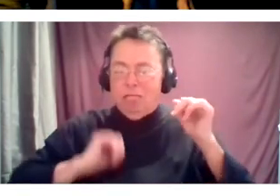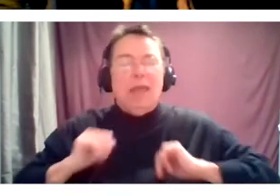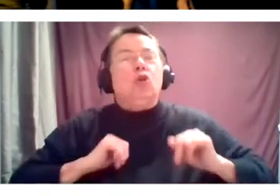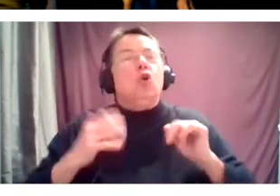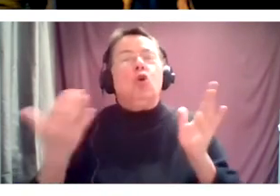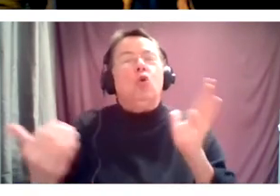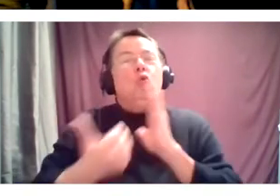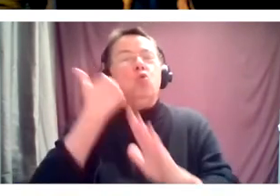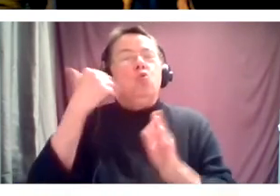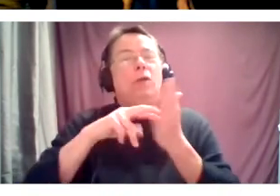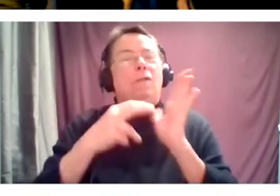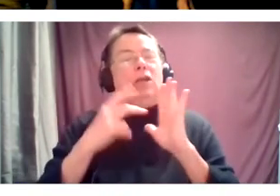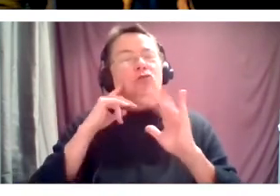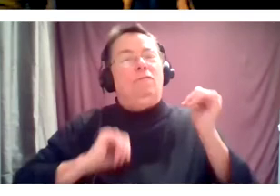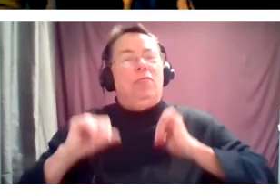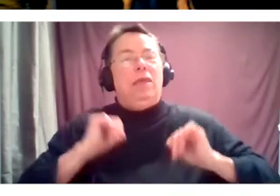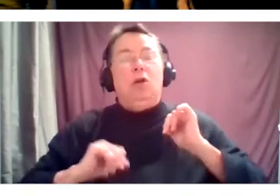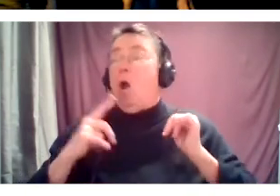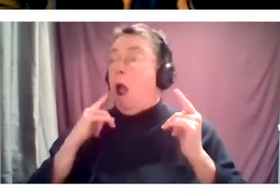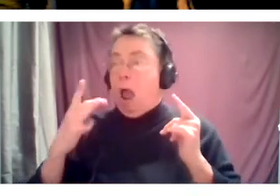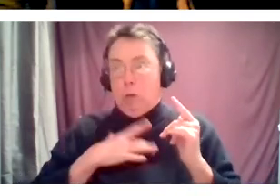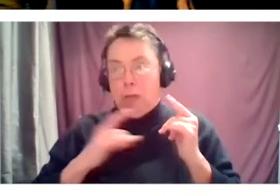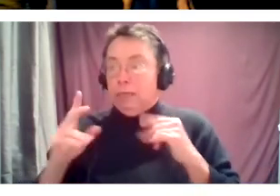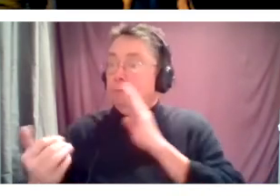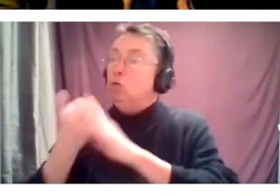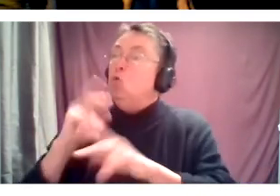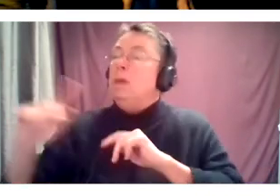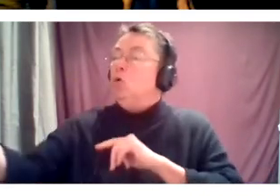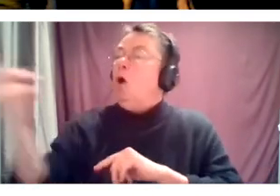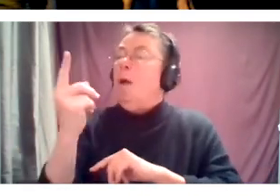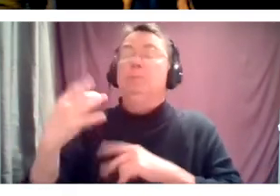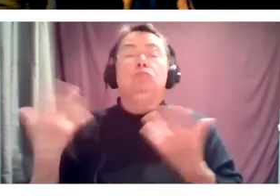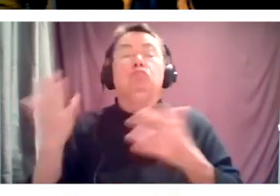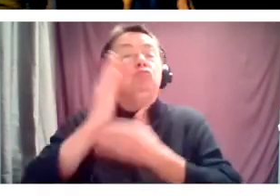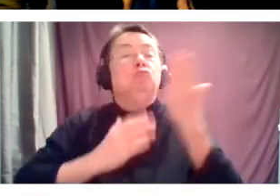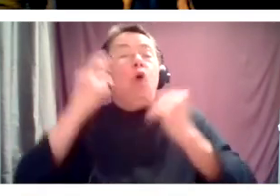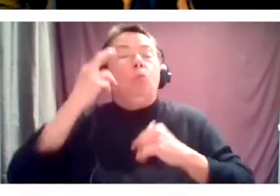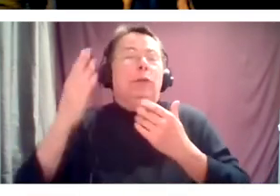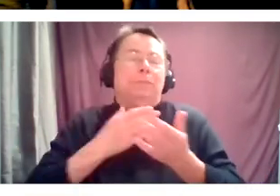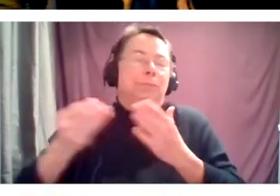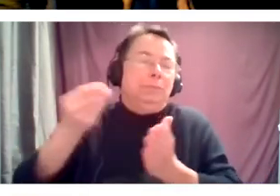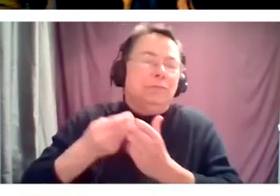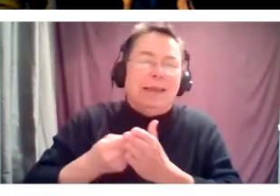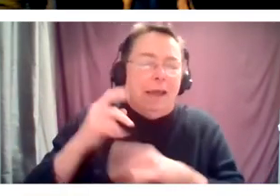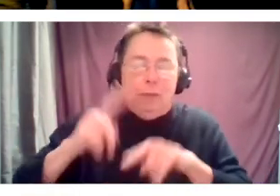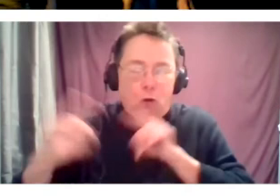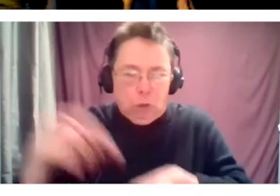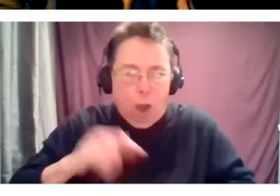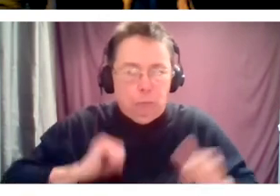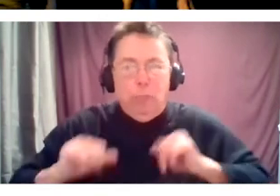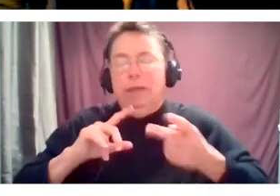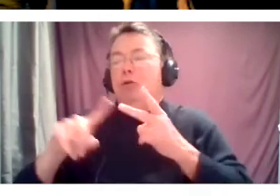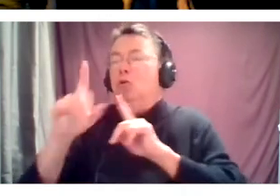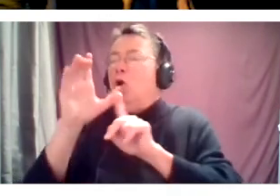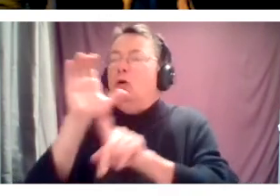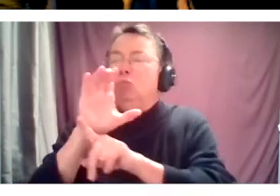us who never would have walked through a theater door before, who just for whatever reason, whether it's financial or cultural or just, you know, logistical,